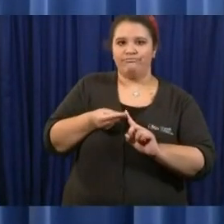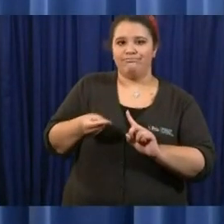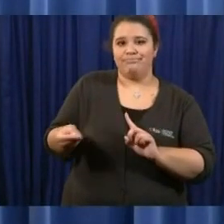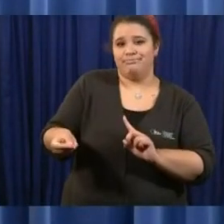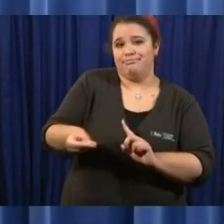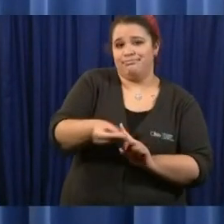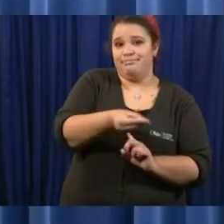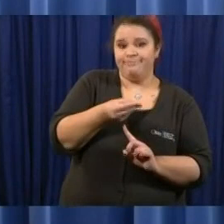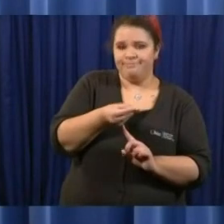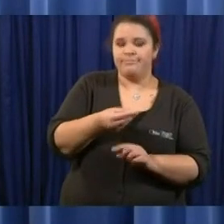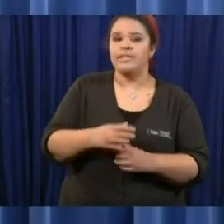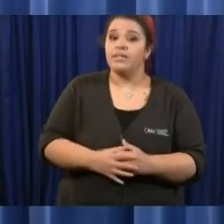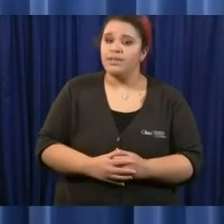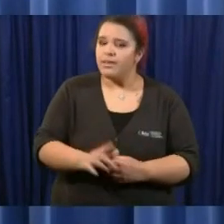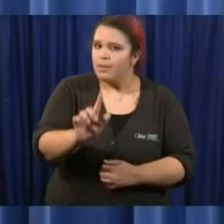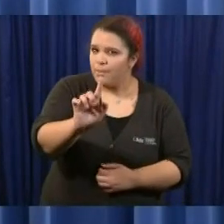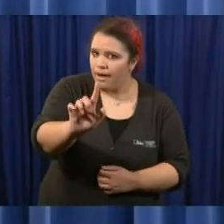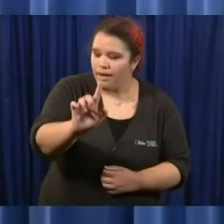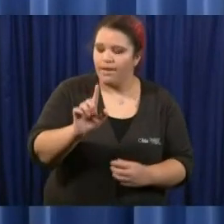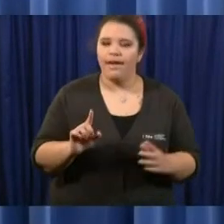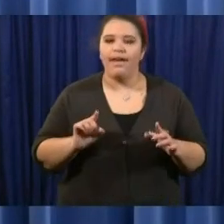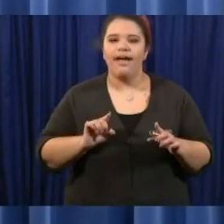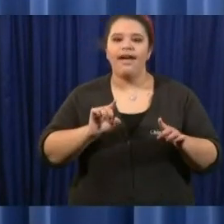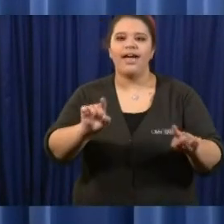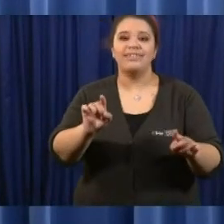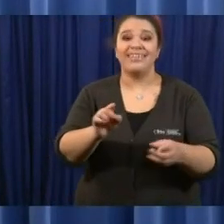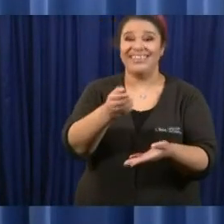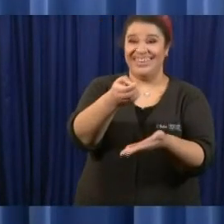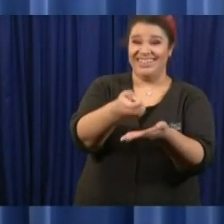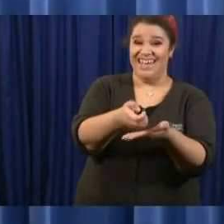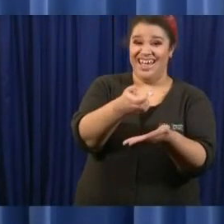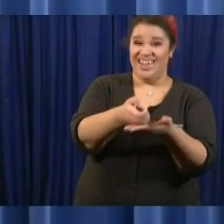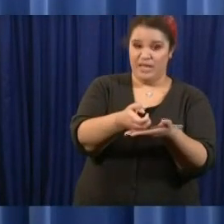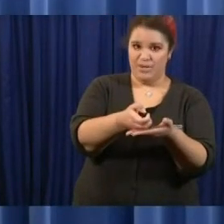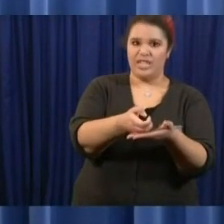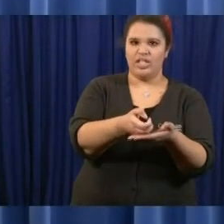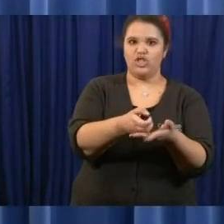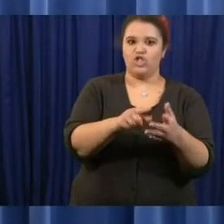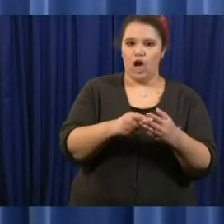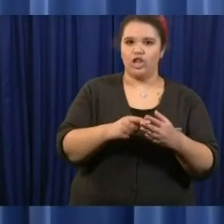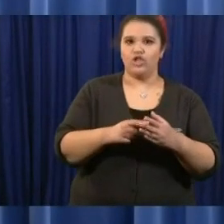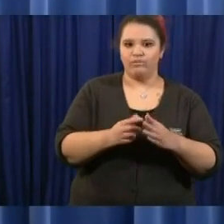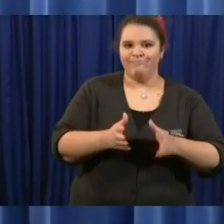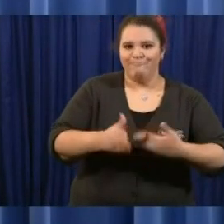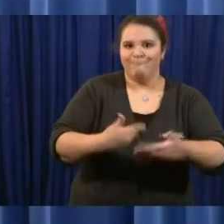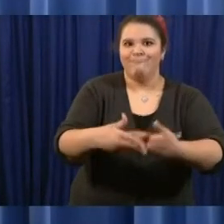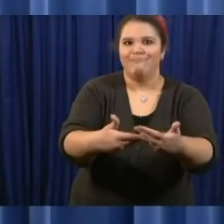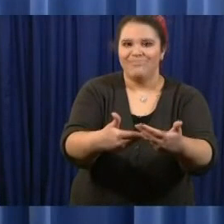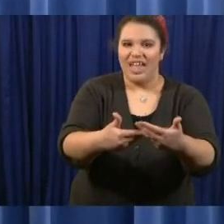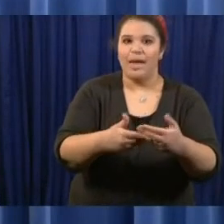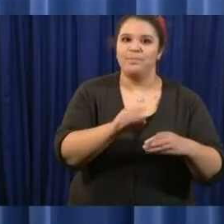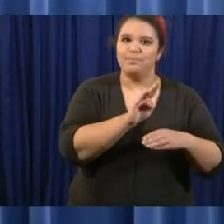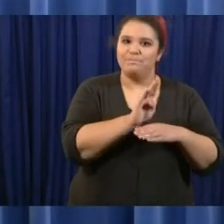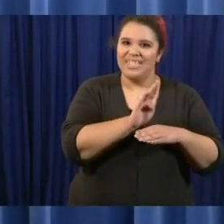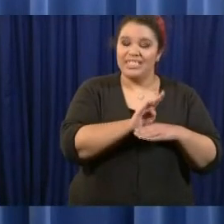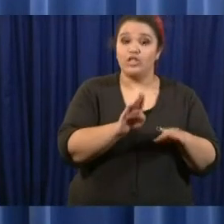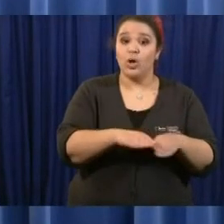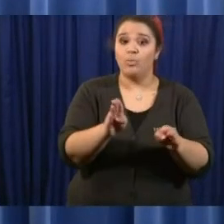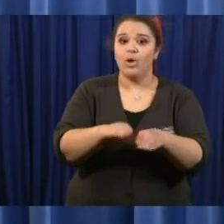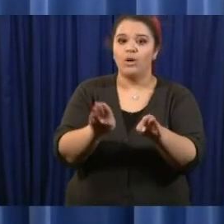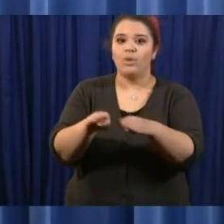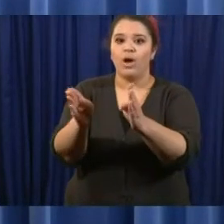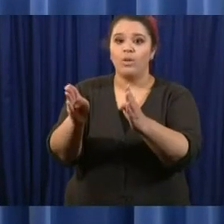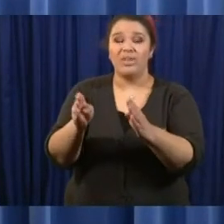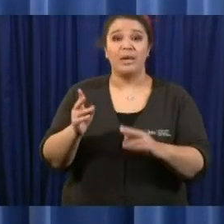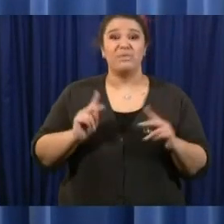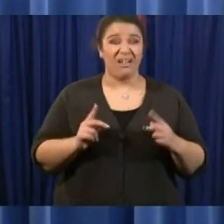trying to get the economy back going what can the state do for those people who would love to go back to work when it's possible but they just don't have anyone to take